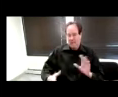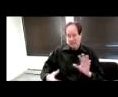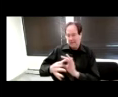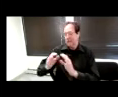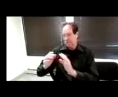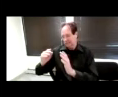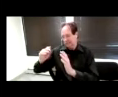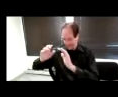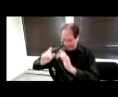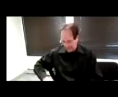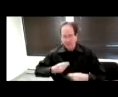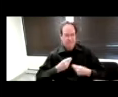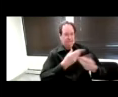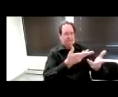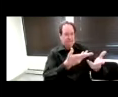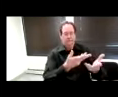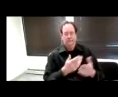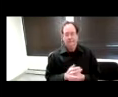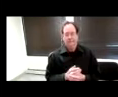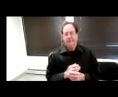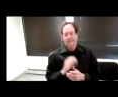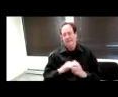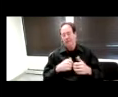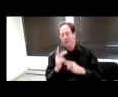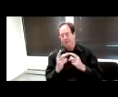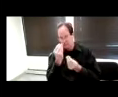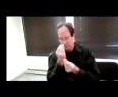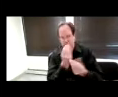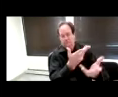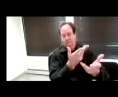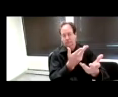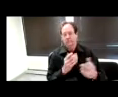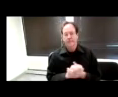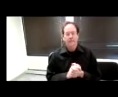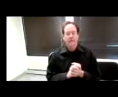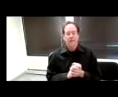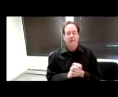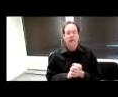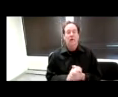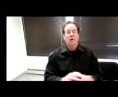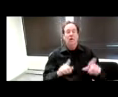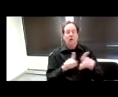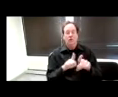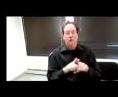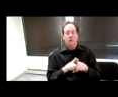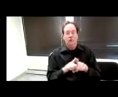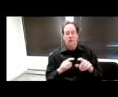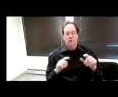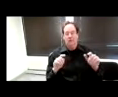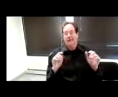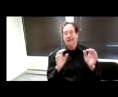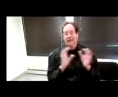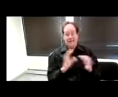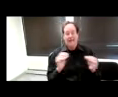website or a video. We also have a captioning and accessibility